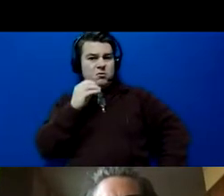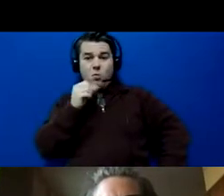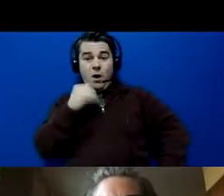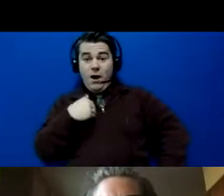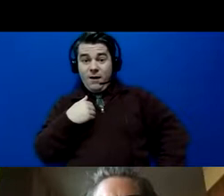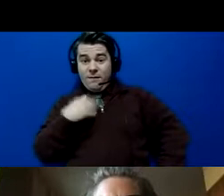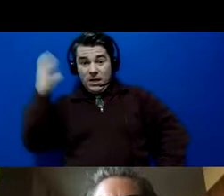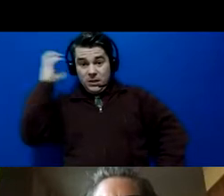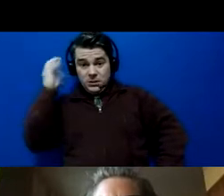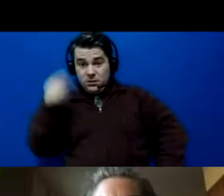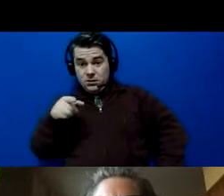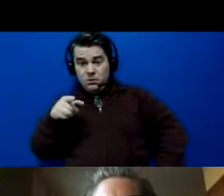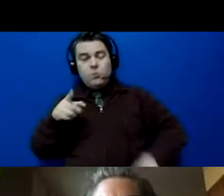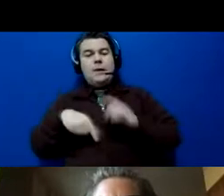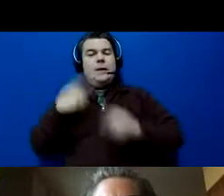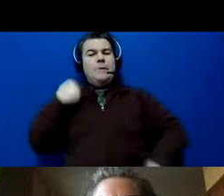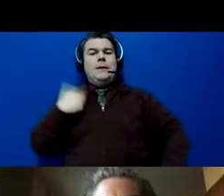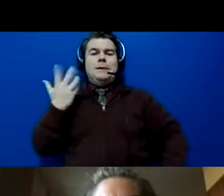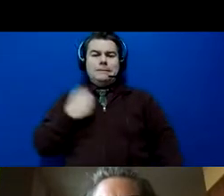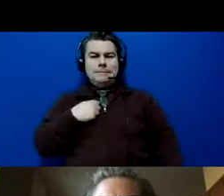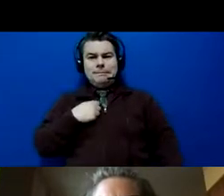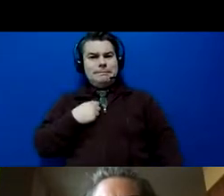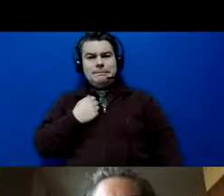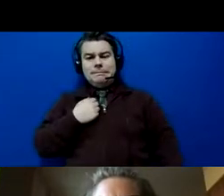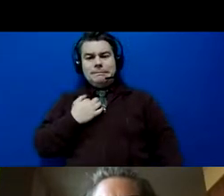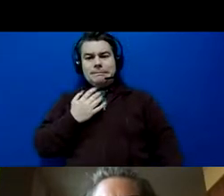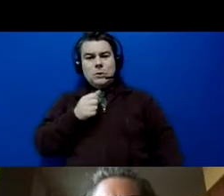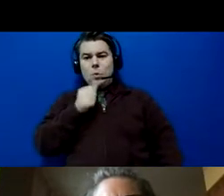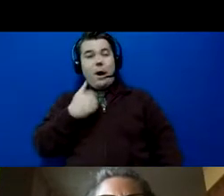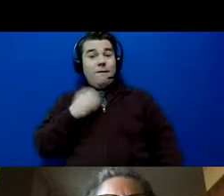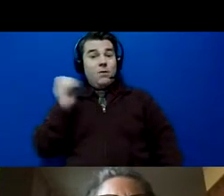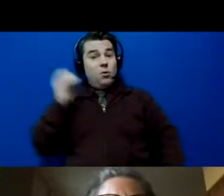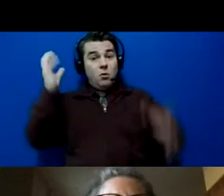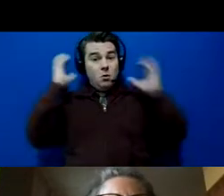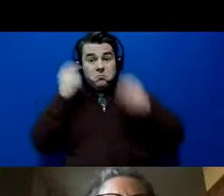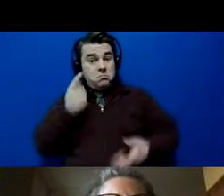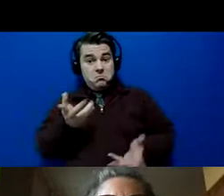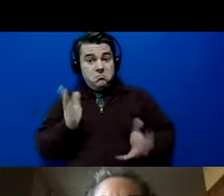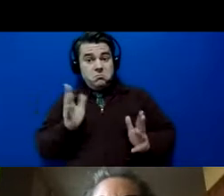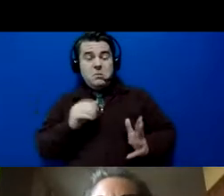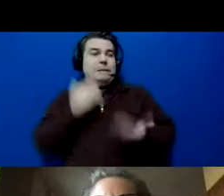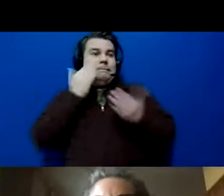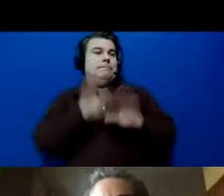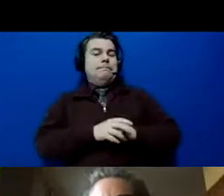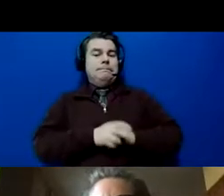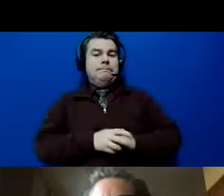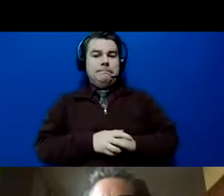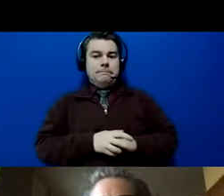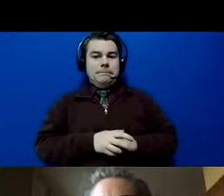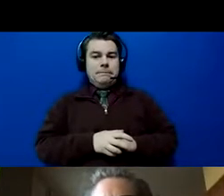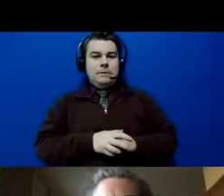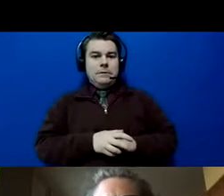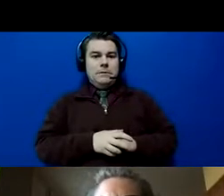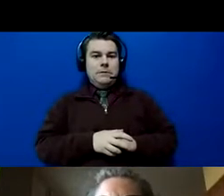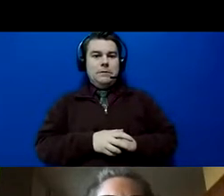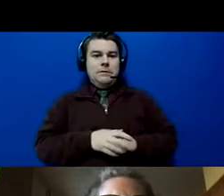on, do you? Oh, she can't hear me. No, she's no, she doesn't have anything on. Okay. I don't know. And I can't